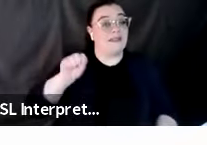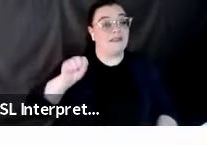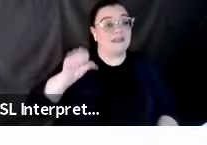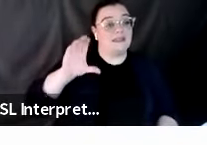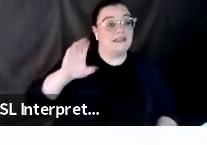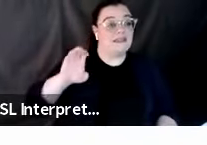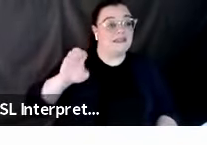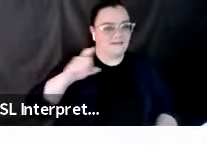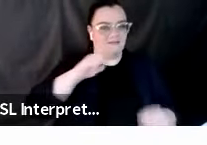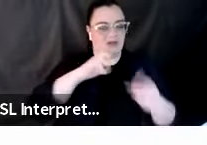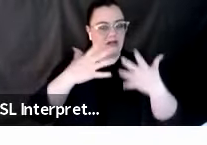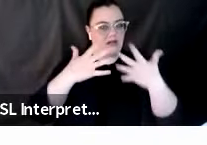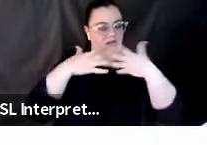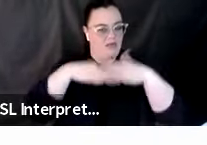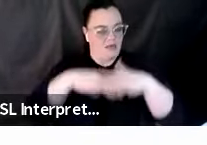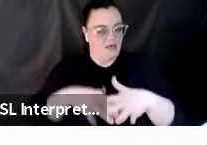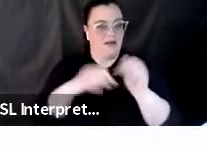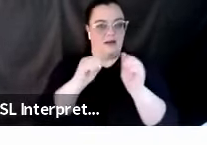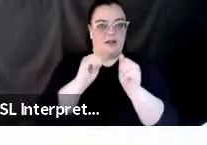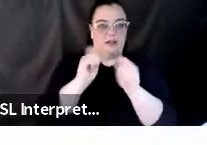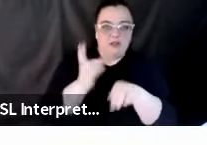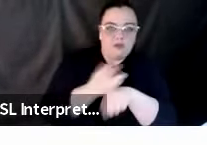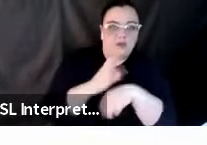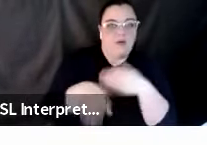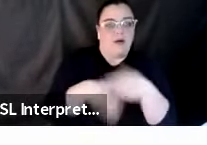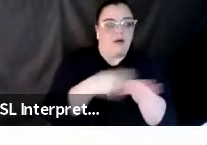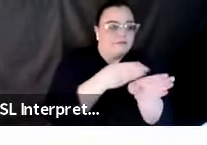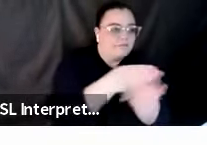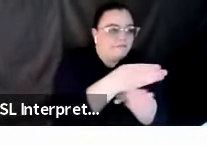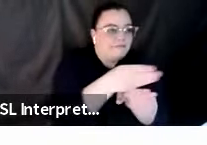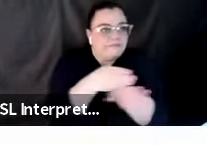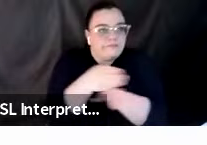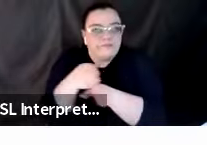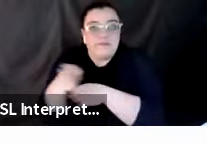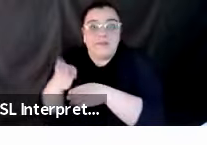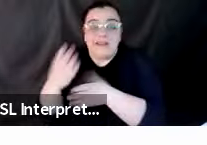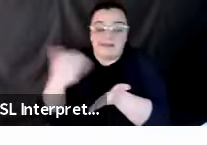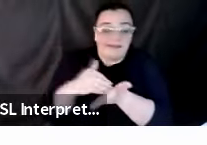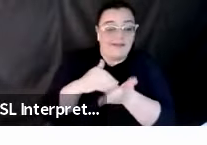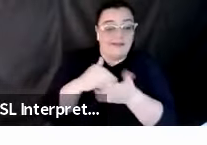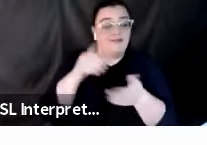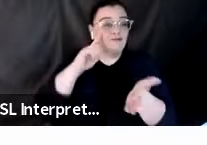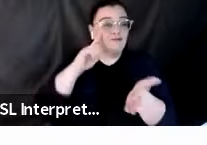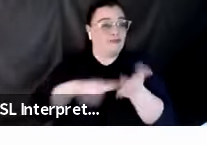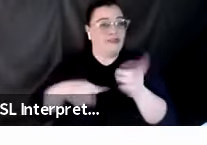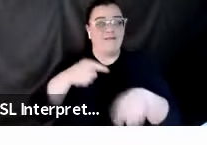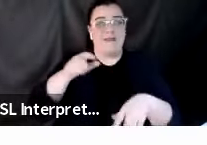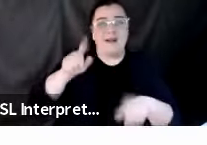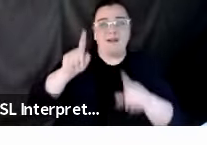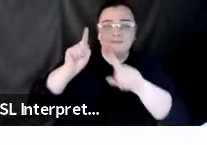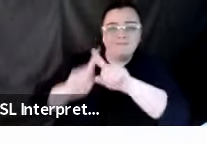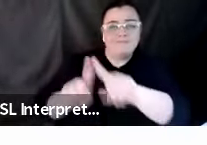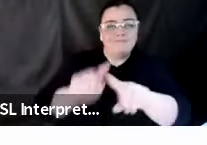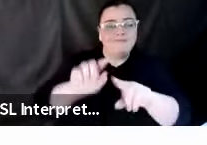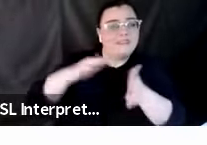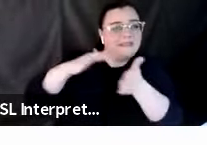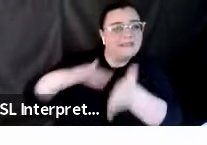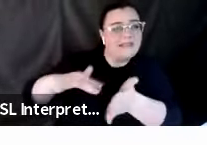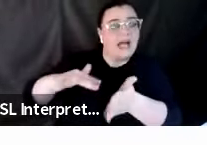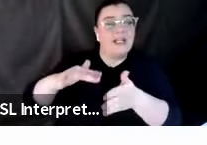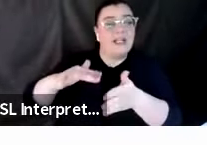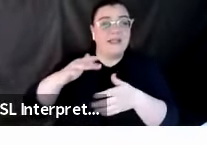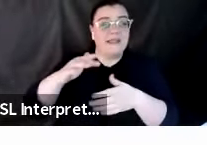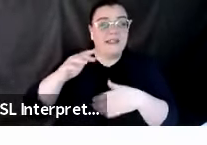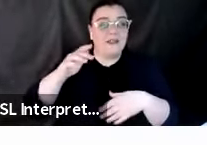all those different disciplines that integrates, uh, research from micro studies to hundreds of kilometers